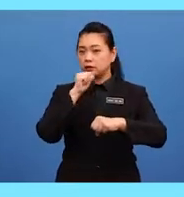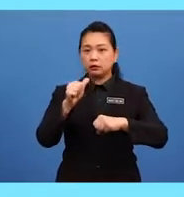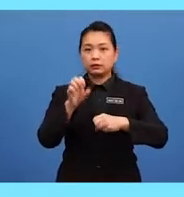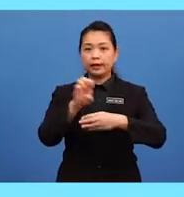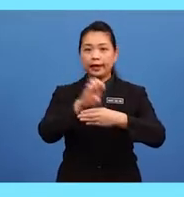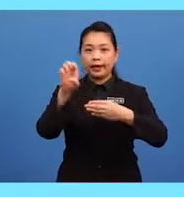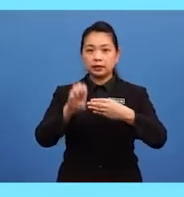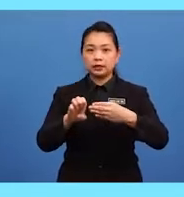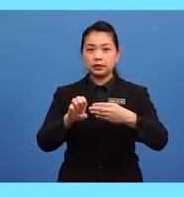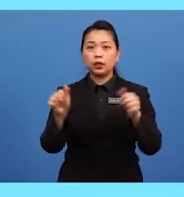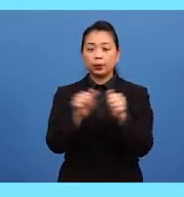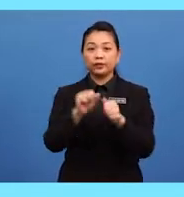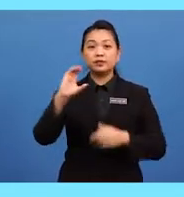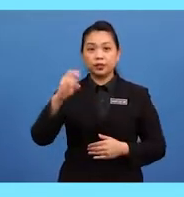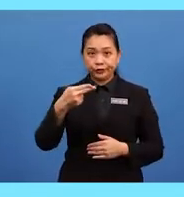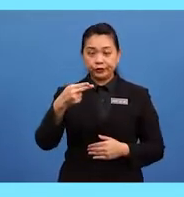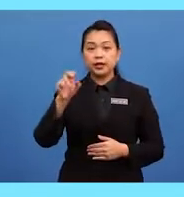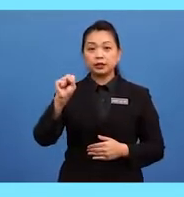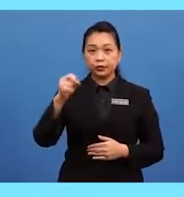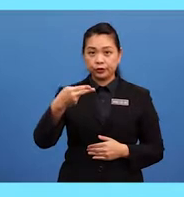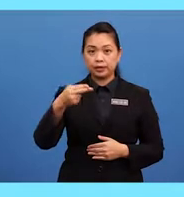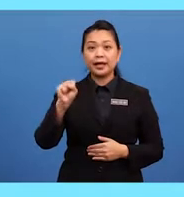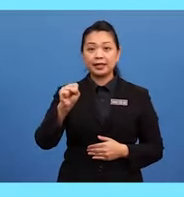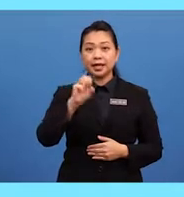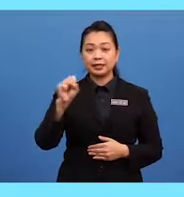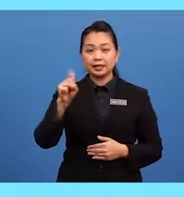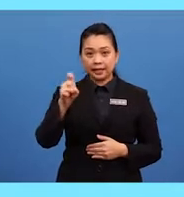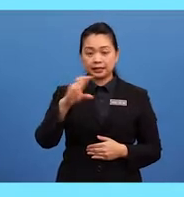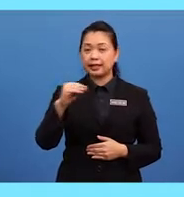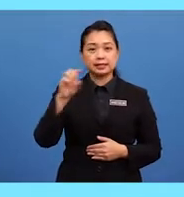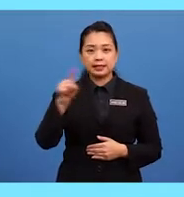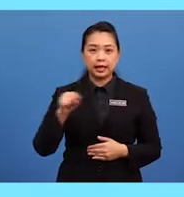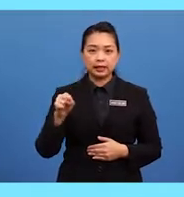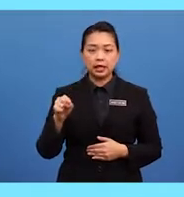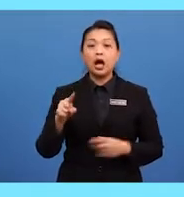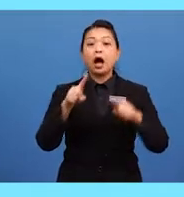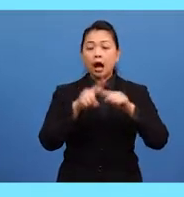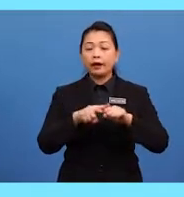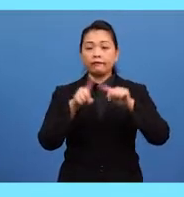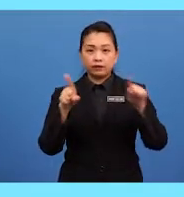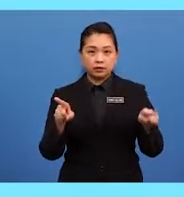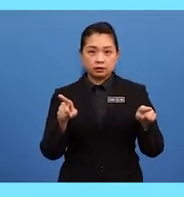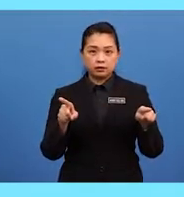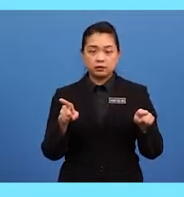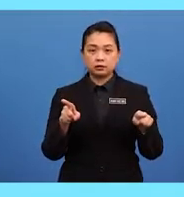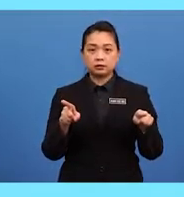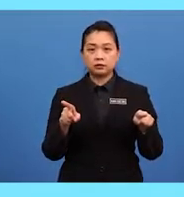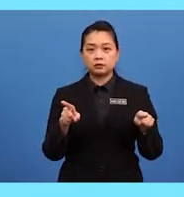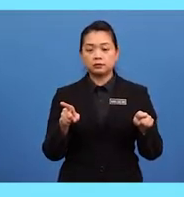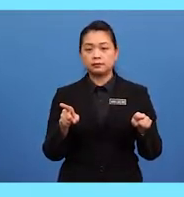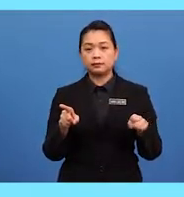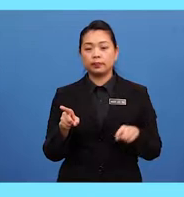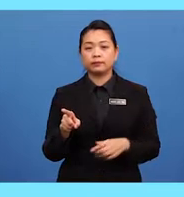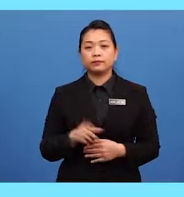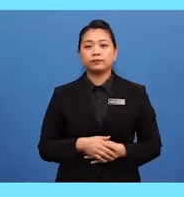SH, S, SS, X, and Z. However, these words